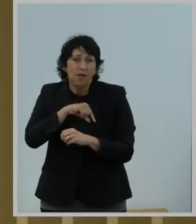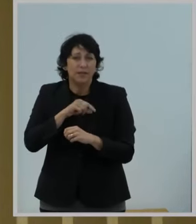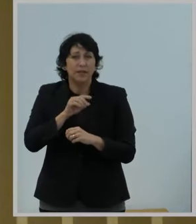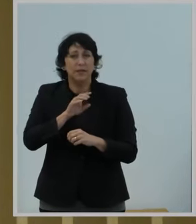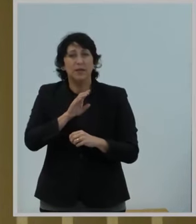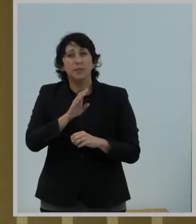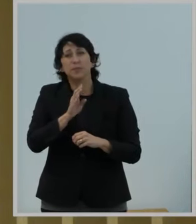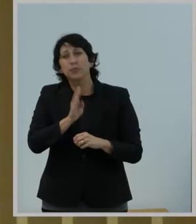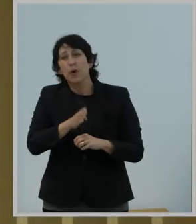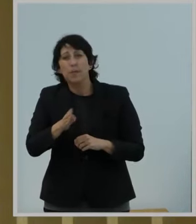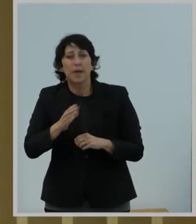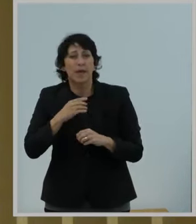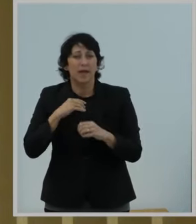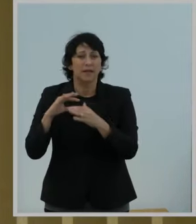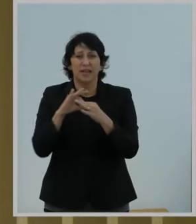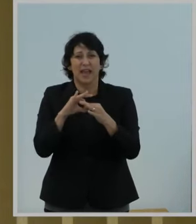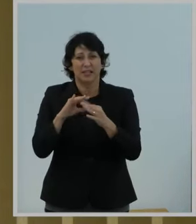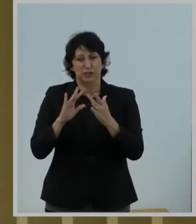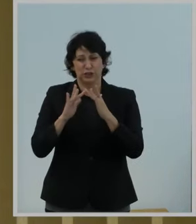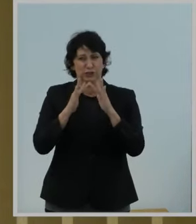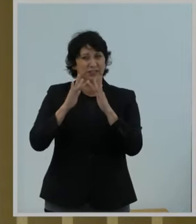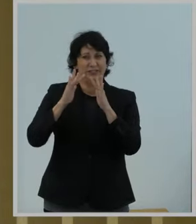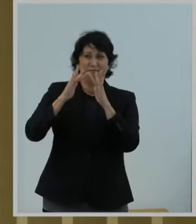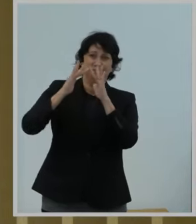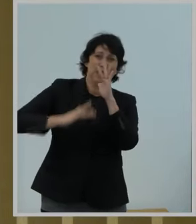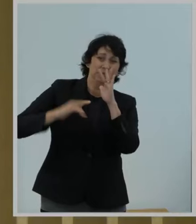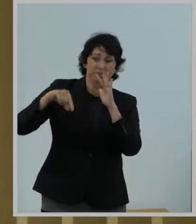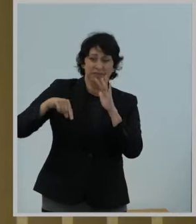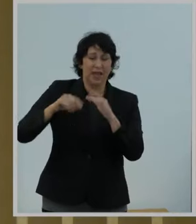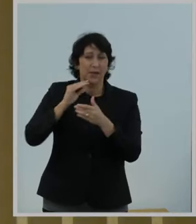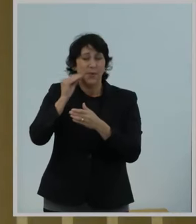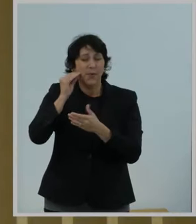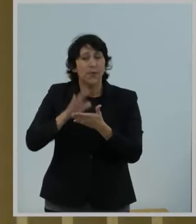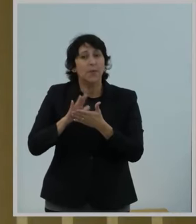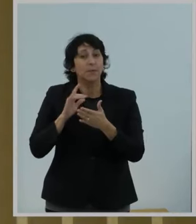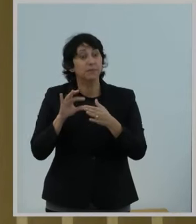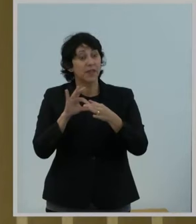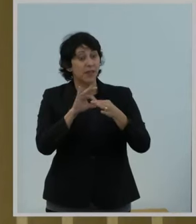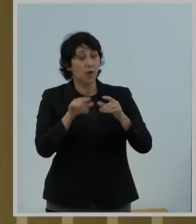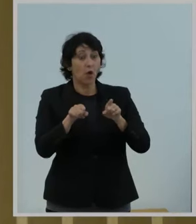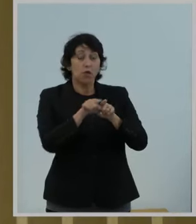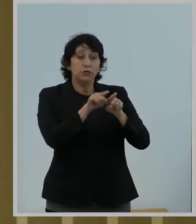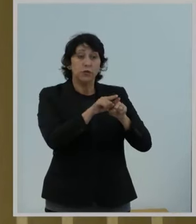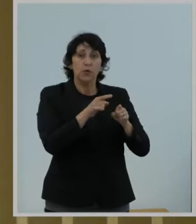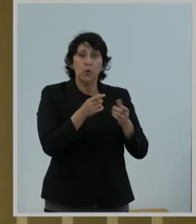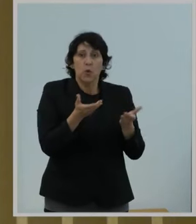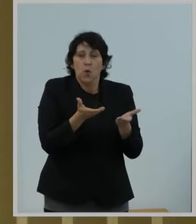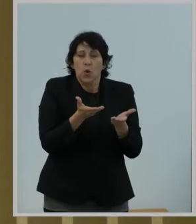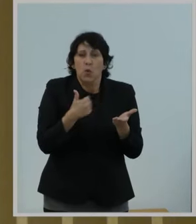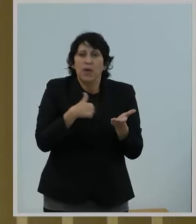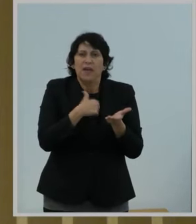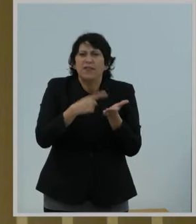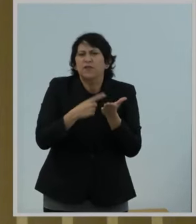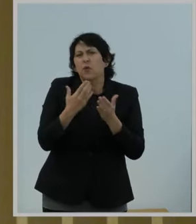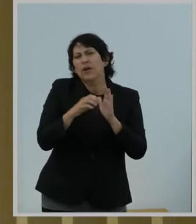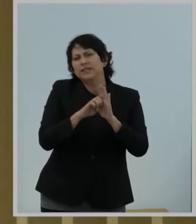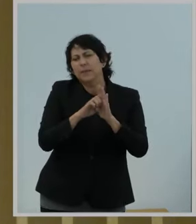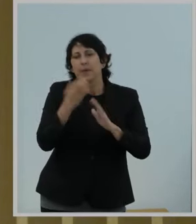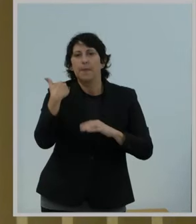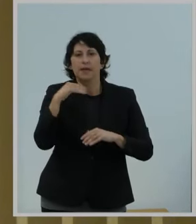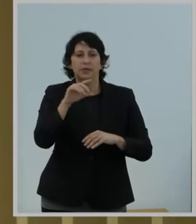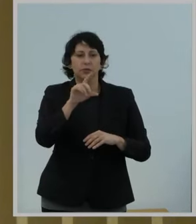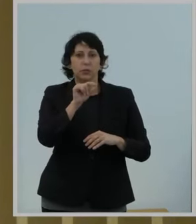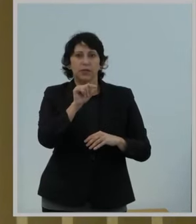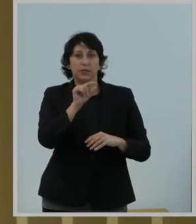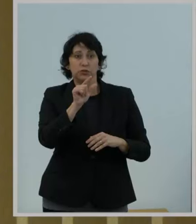at home. In addition to some of the precedent that we have here, for example, back in 2003,